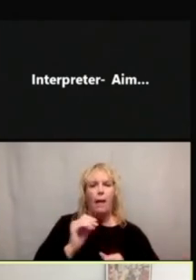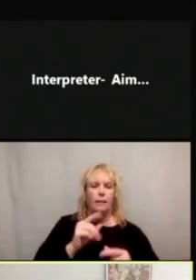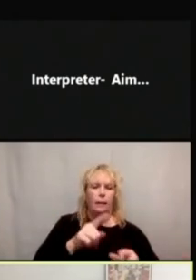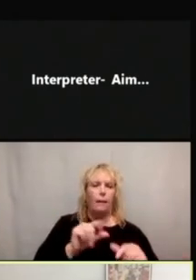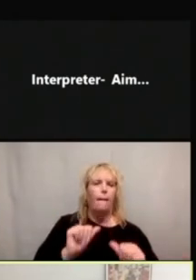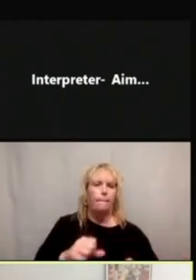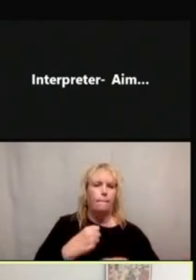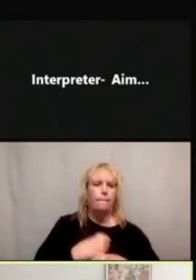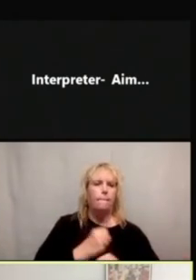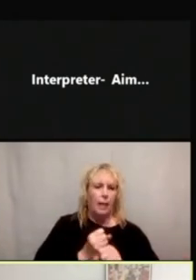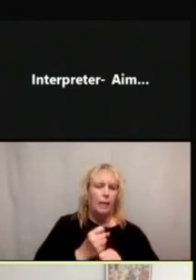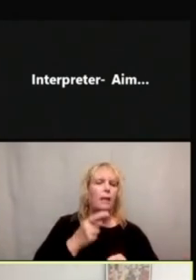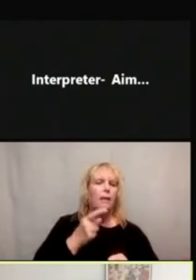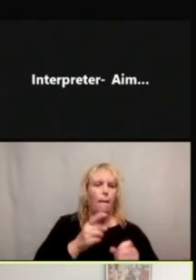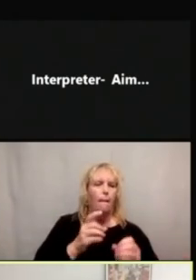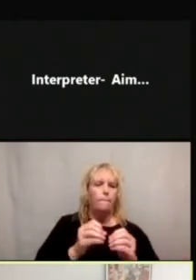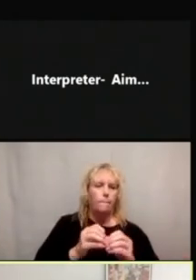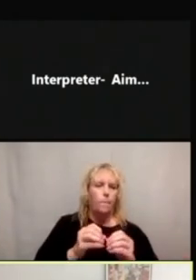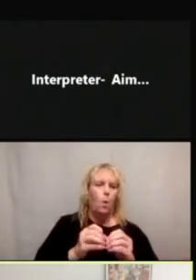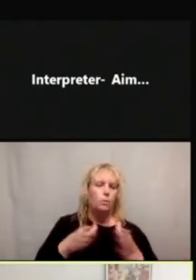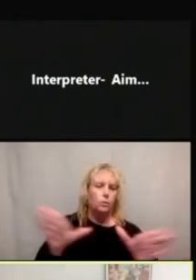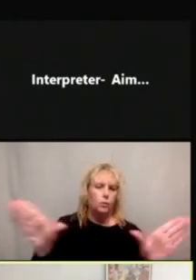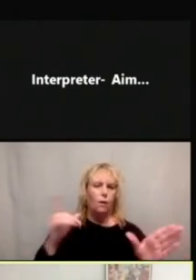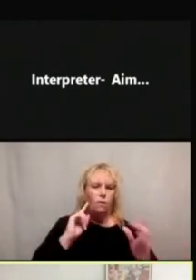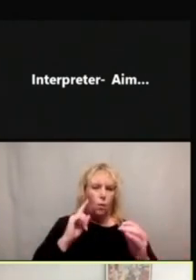accessible to a wide variety of audiences.